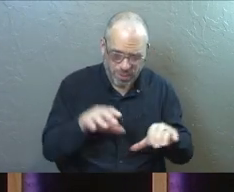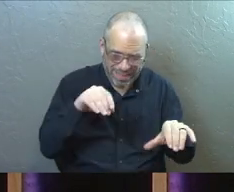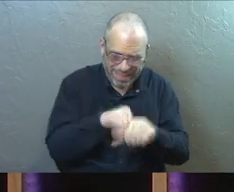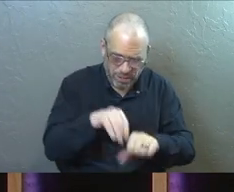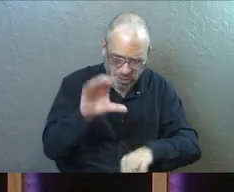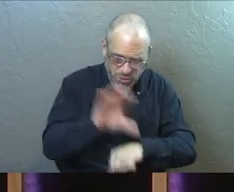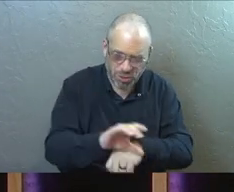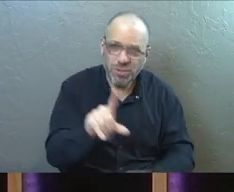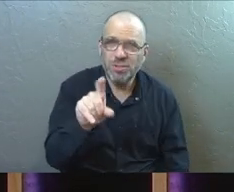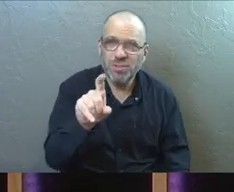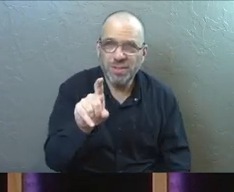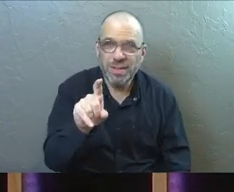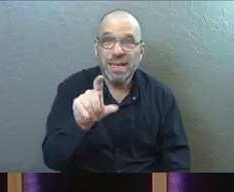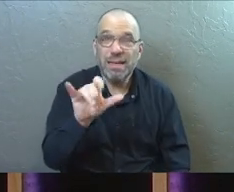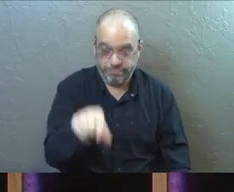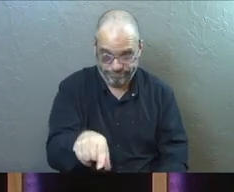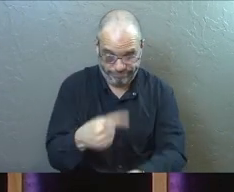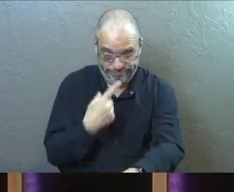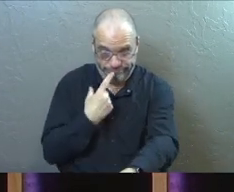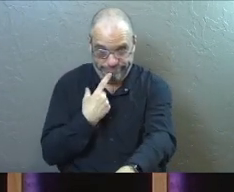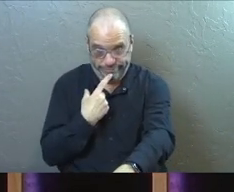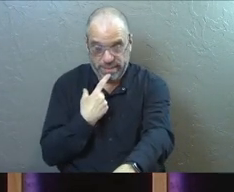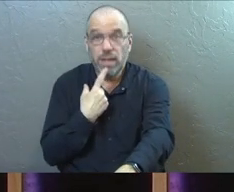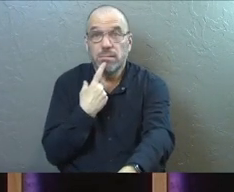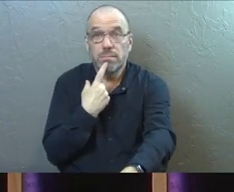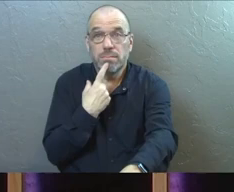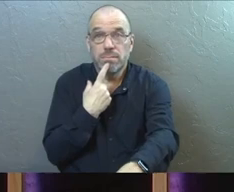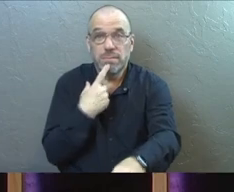in the church? That's what he just said.